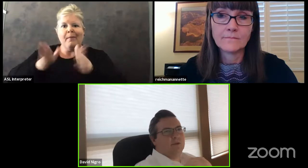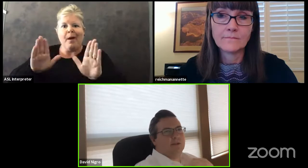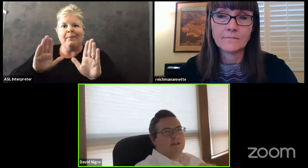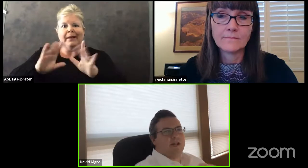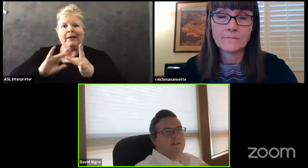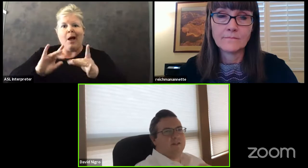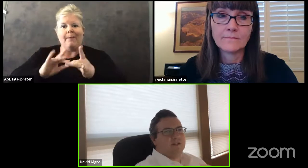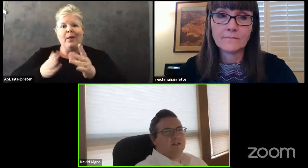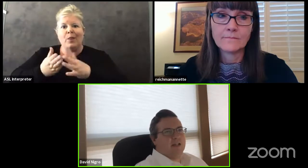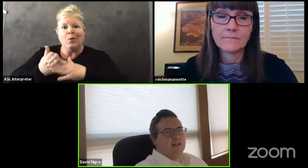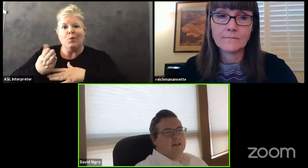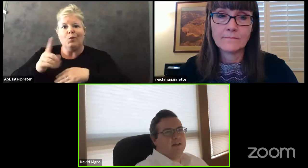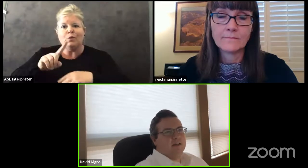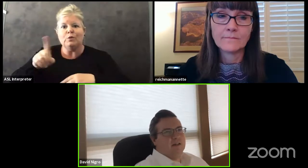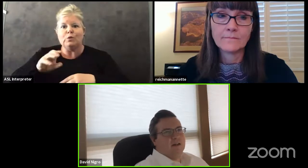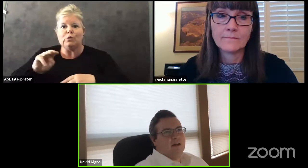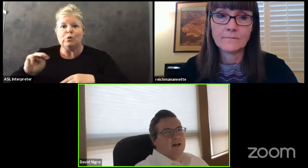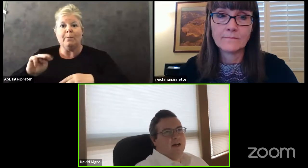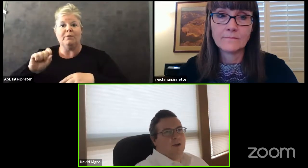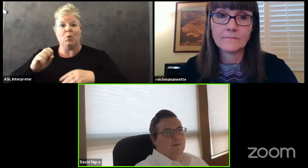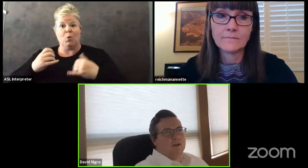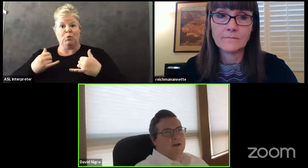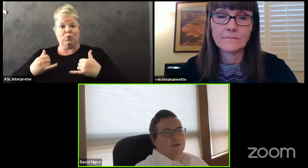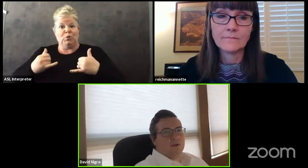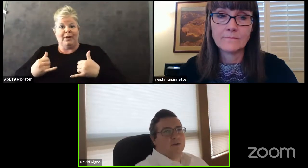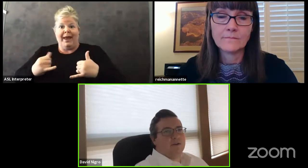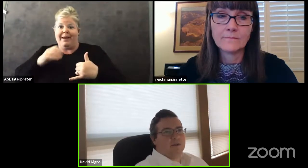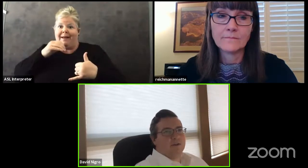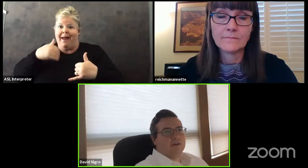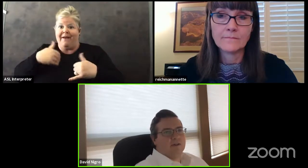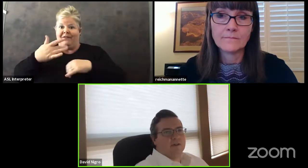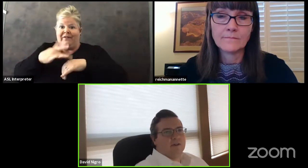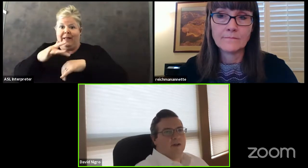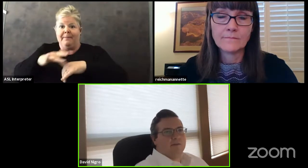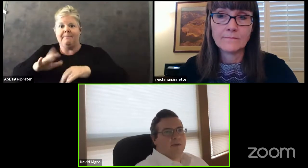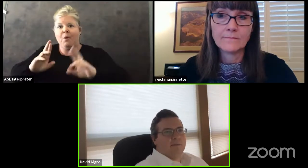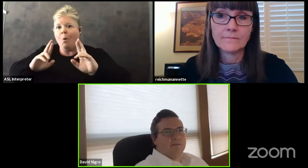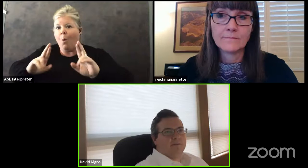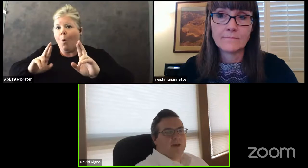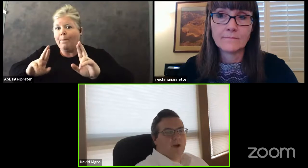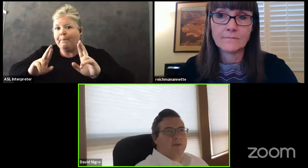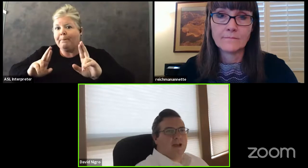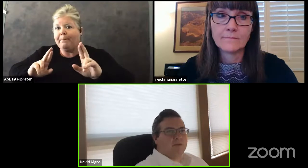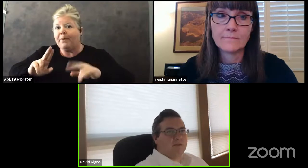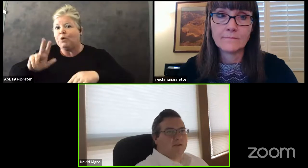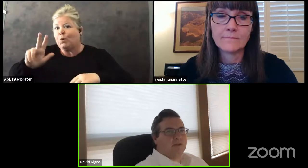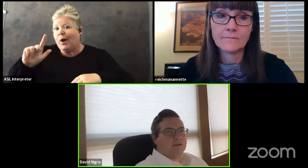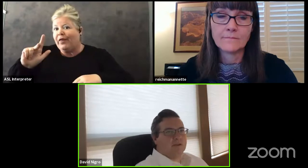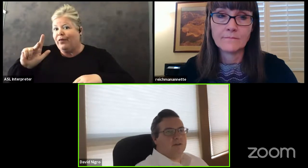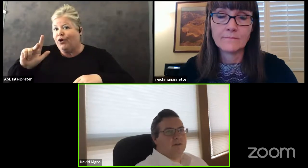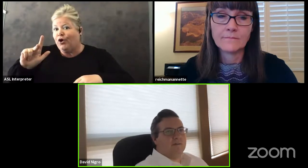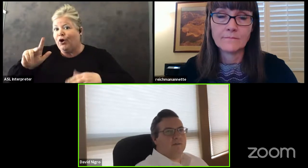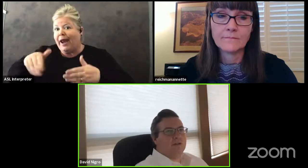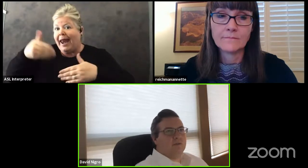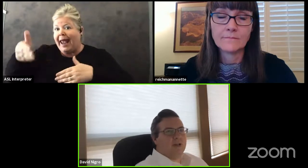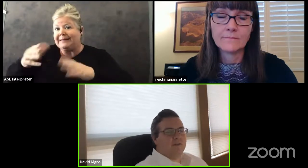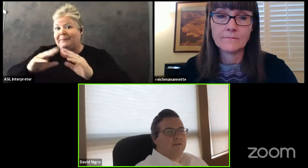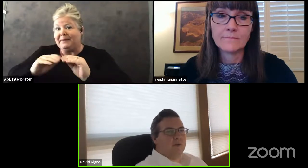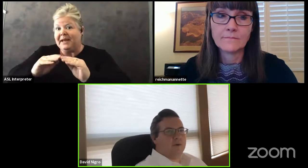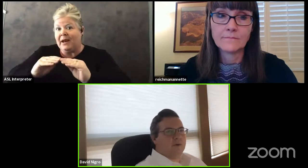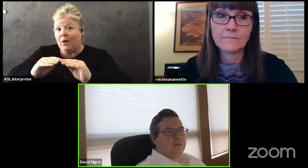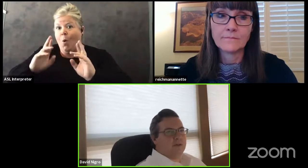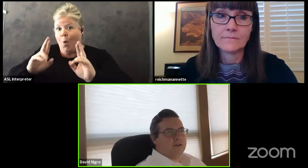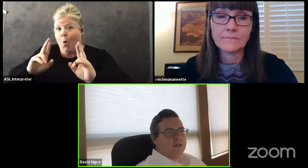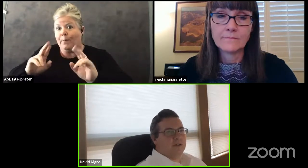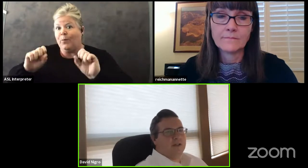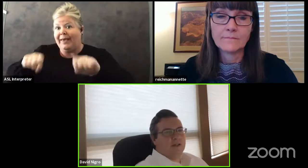so we didn't have it today uh i hope to have on the 23rd i'm i'm i hope to have it return um if we have